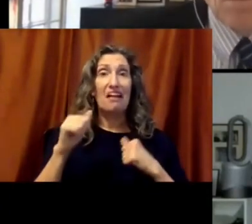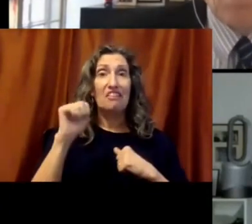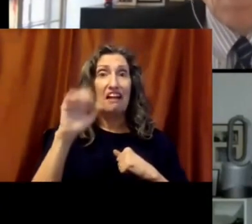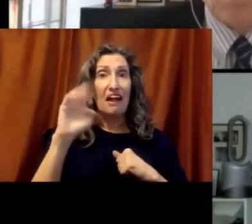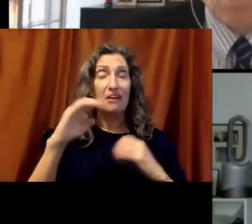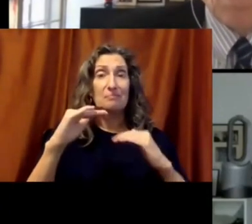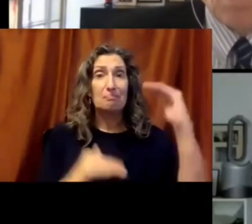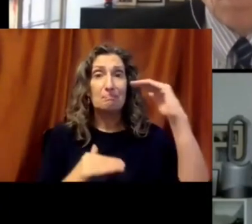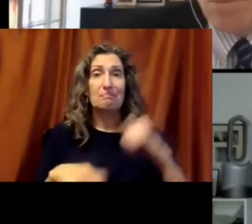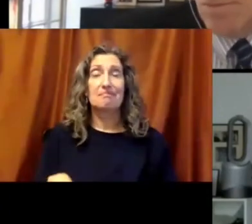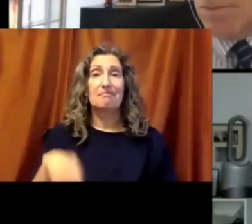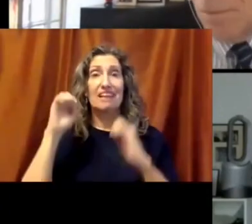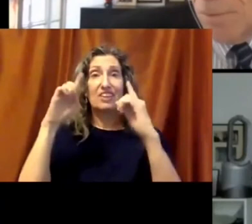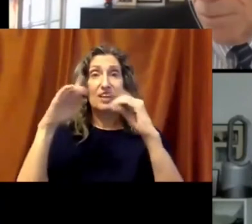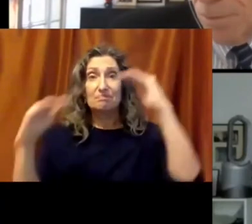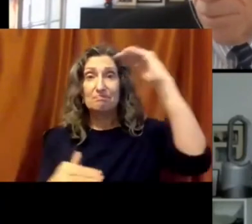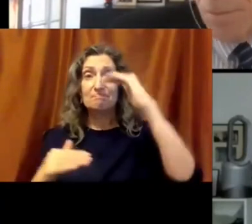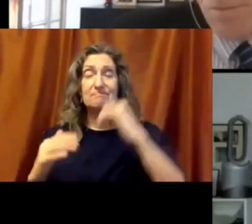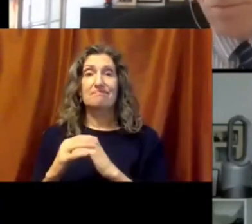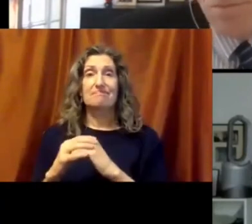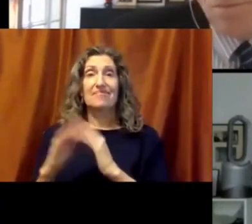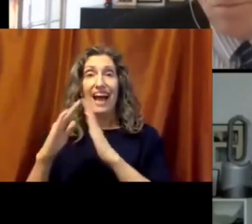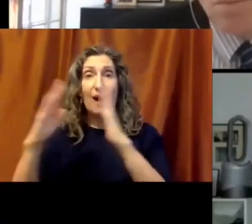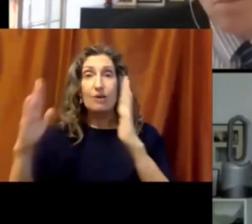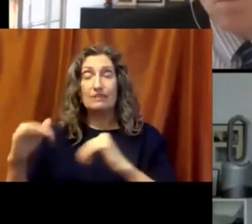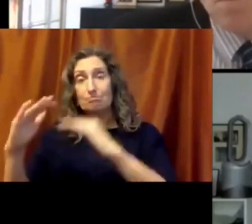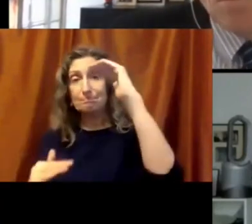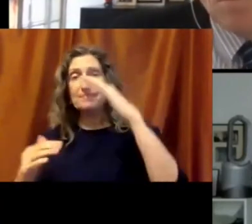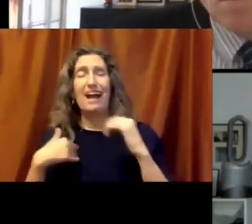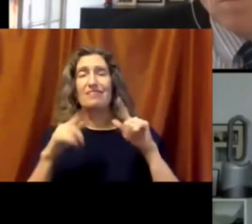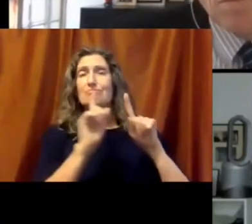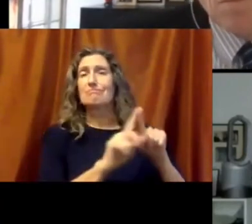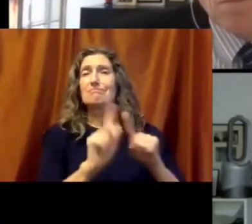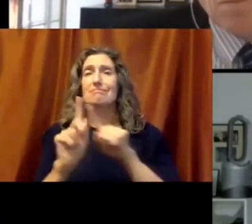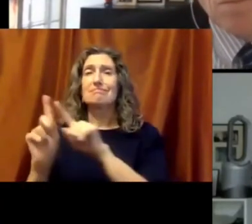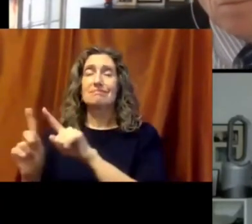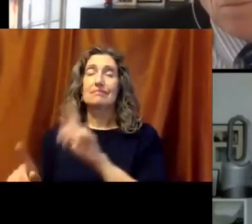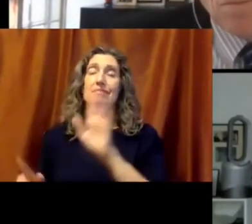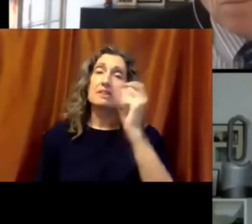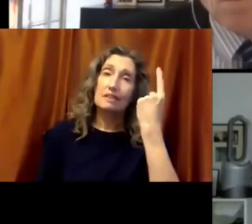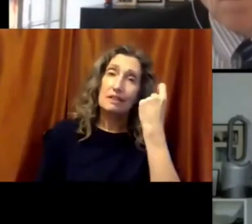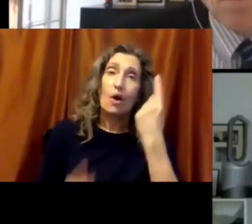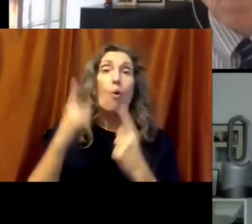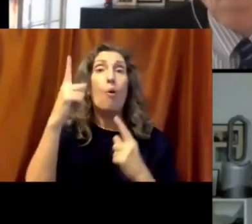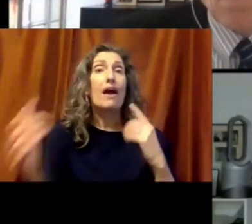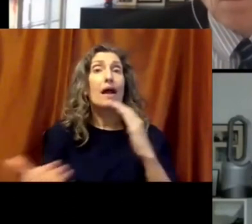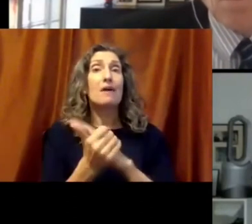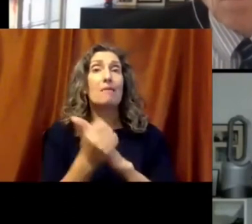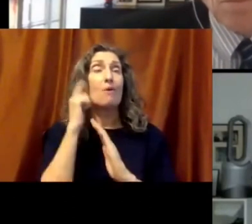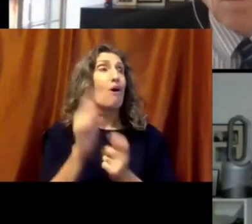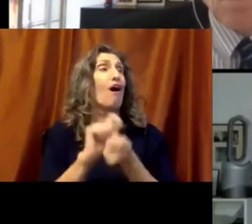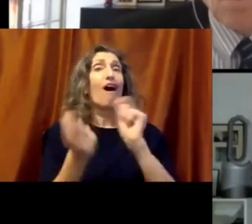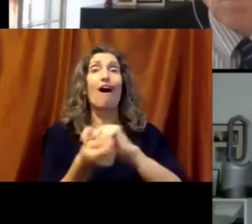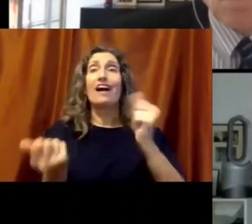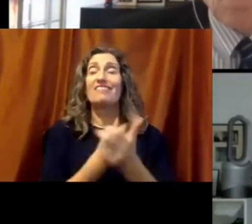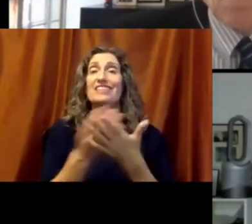in our society. So many disparities. But for us, I mean, this, this one amendment is not going to solve all of our problems in our society, right? We're not,